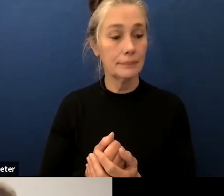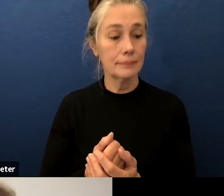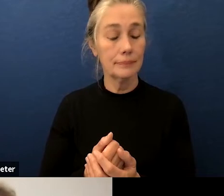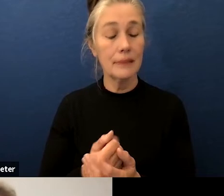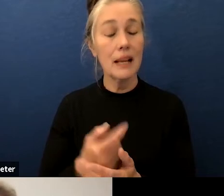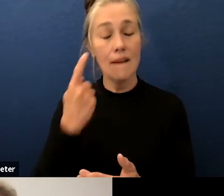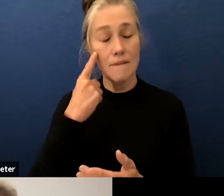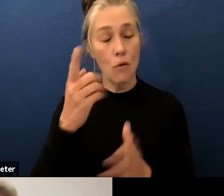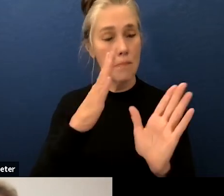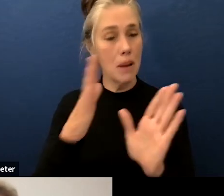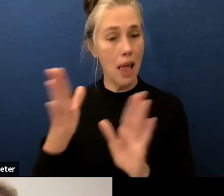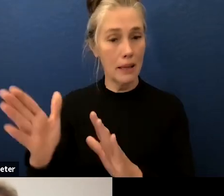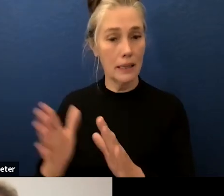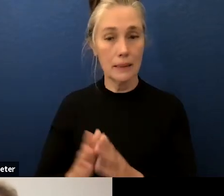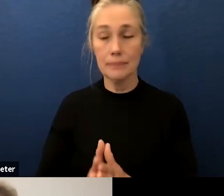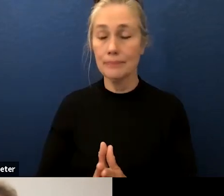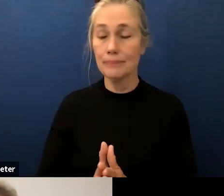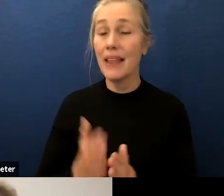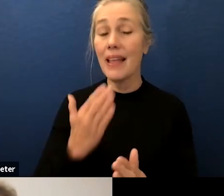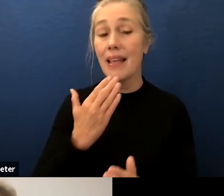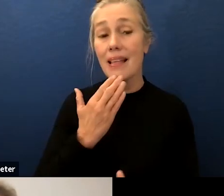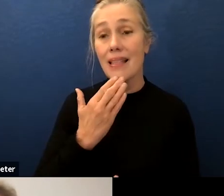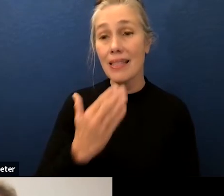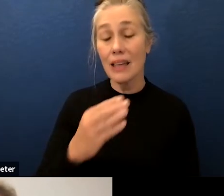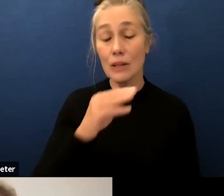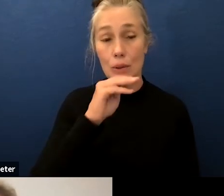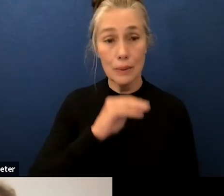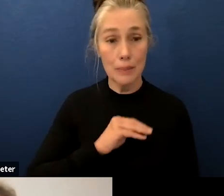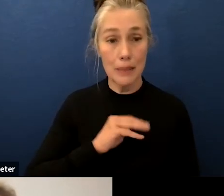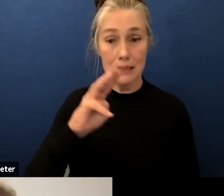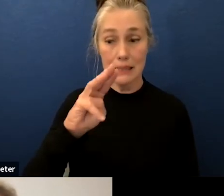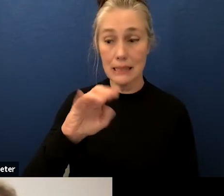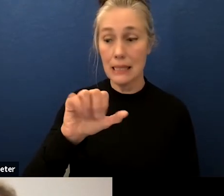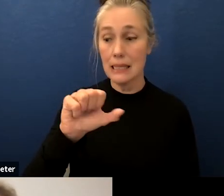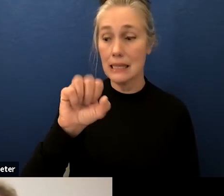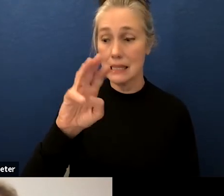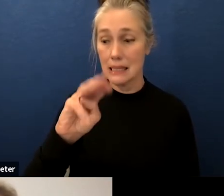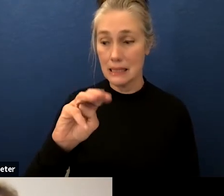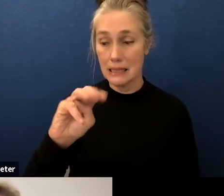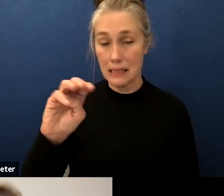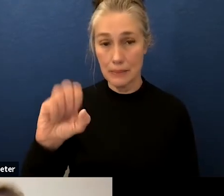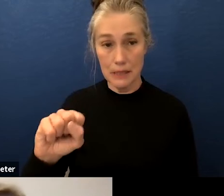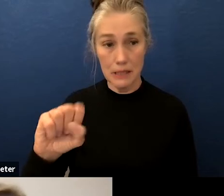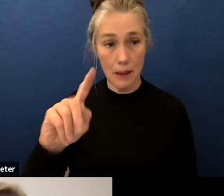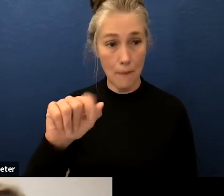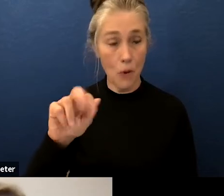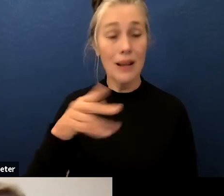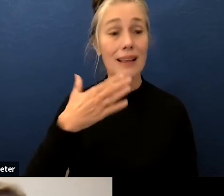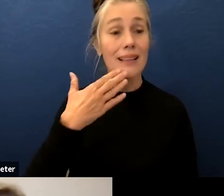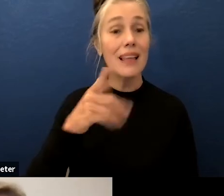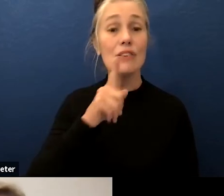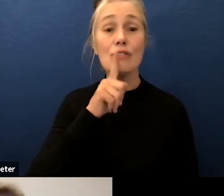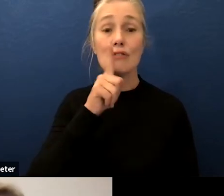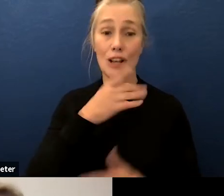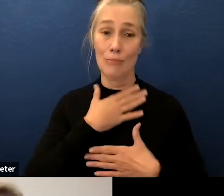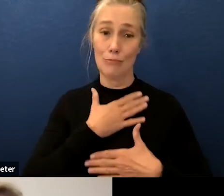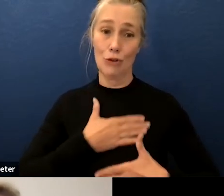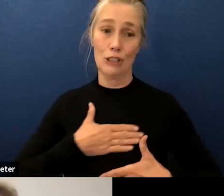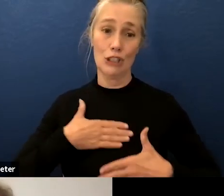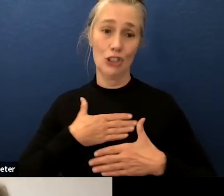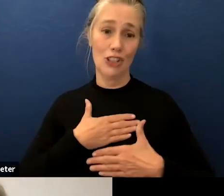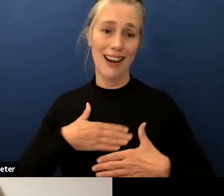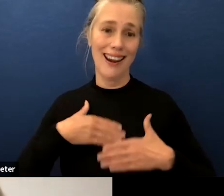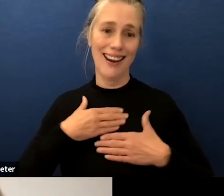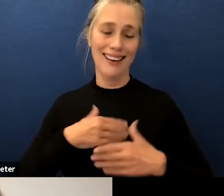thank you and Ms. Simms-Morton please yeah so so thank you I I really do appreciate um this